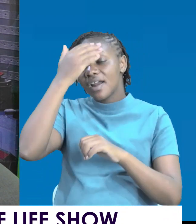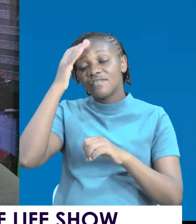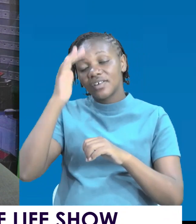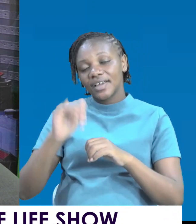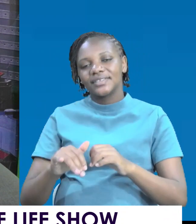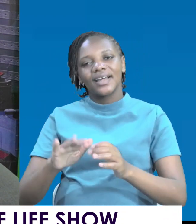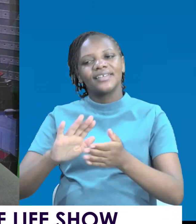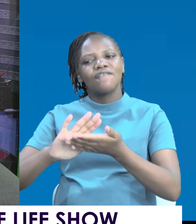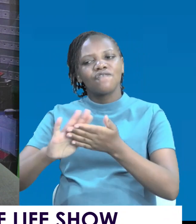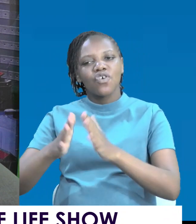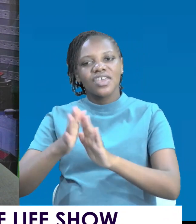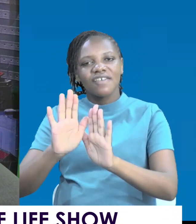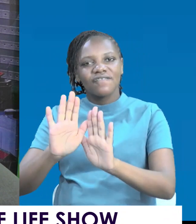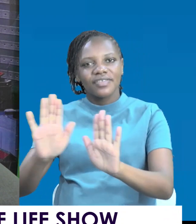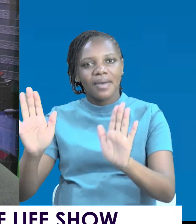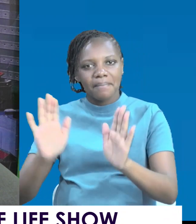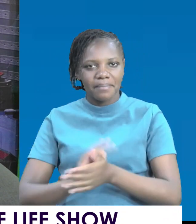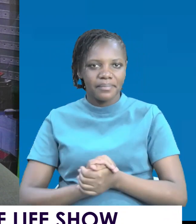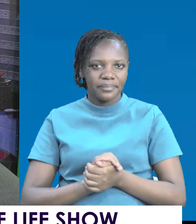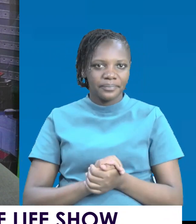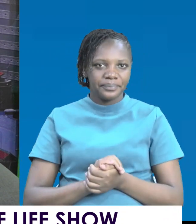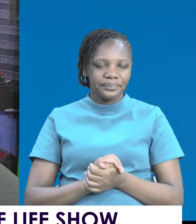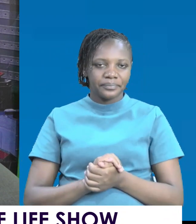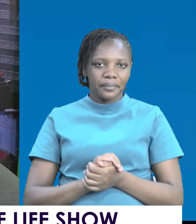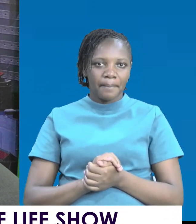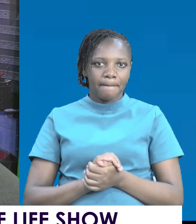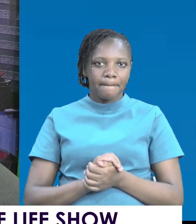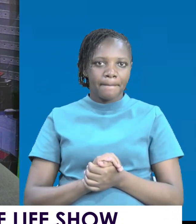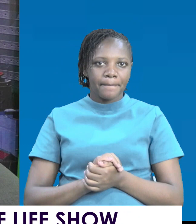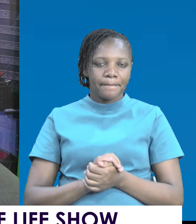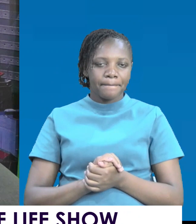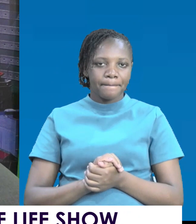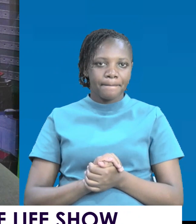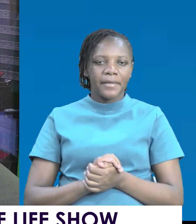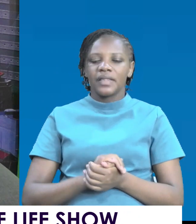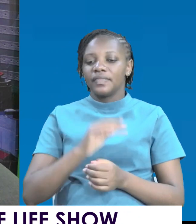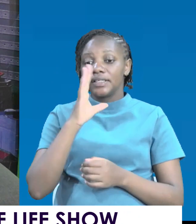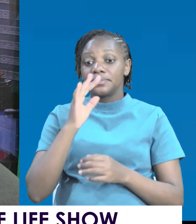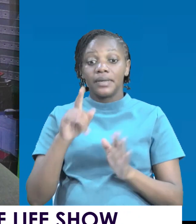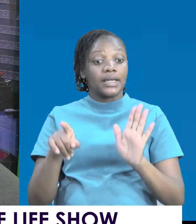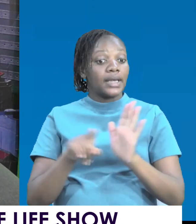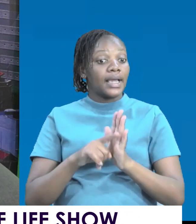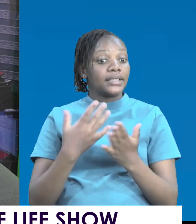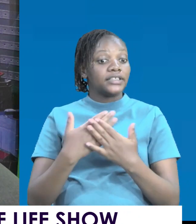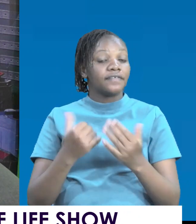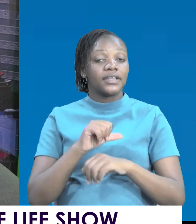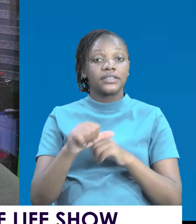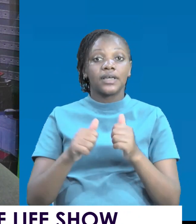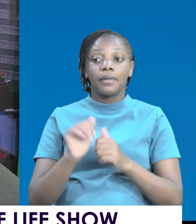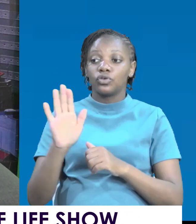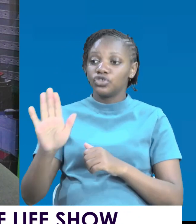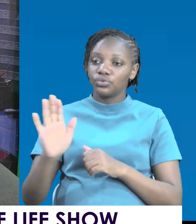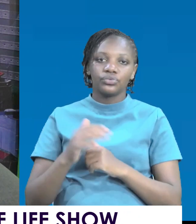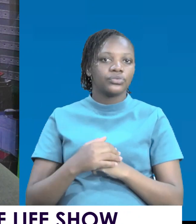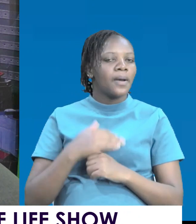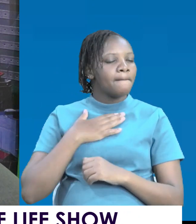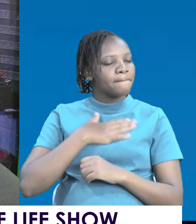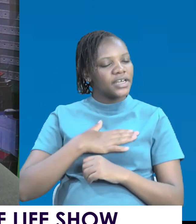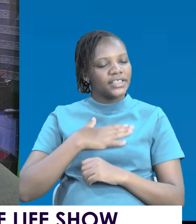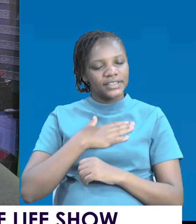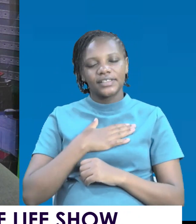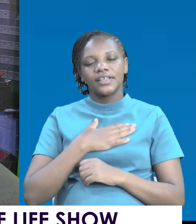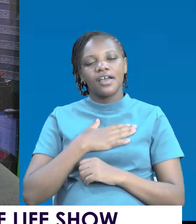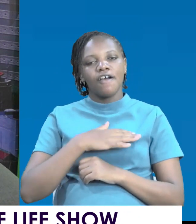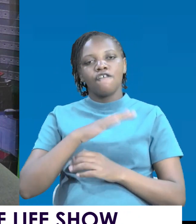propaganda. They broadcast your life in a negative way. You can forgive. When you do that,